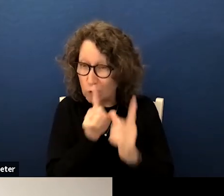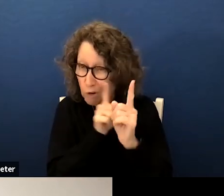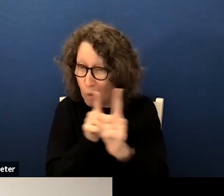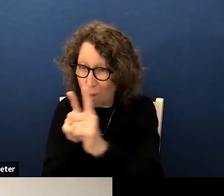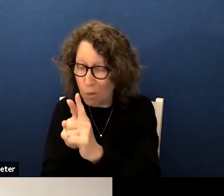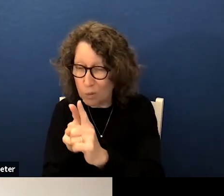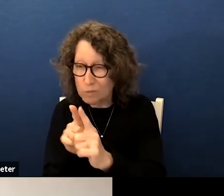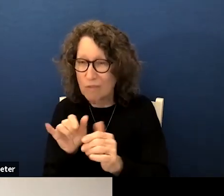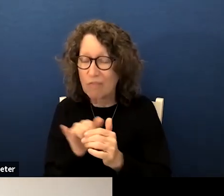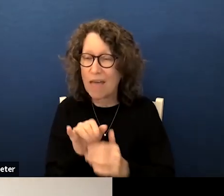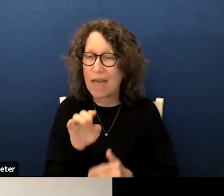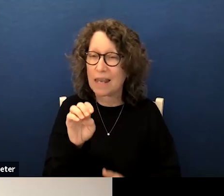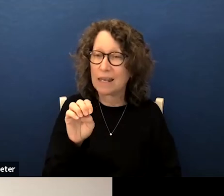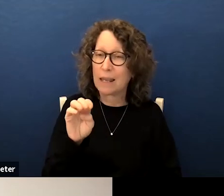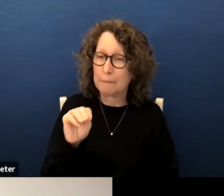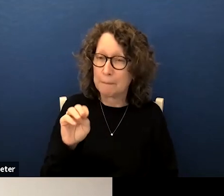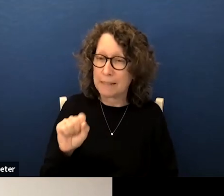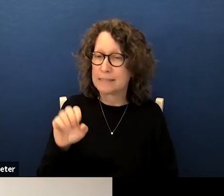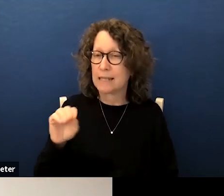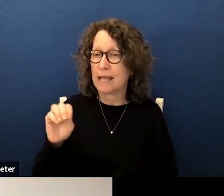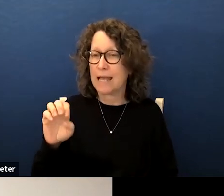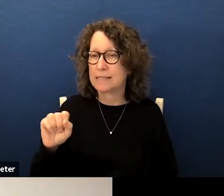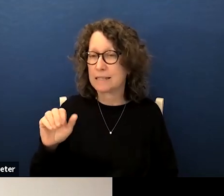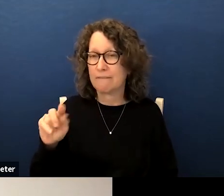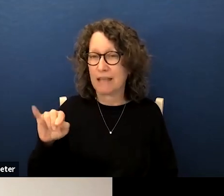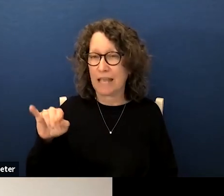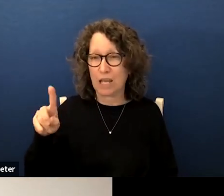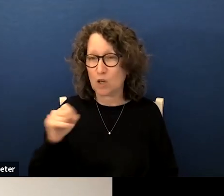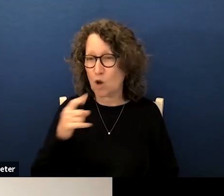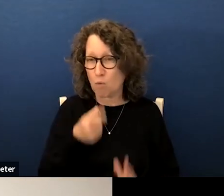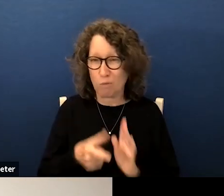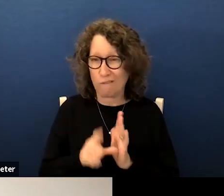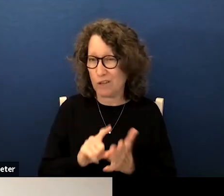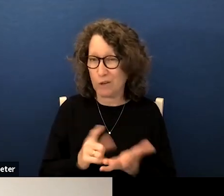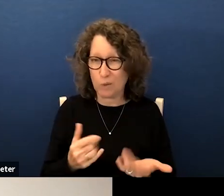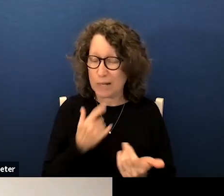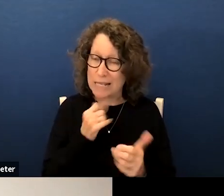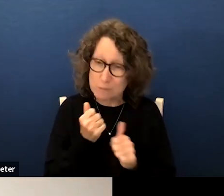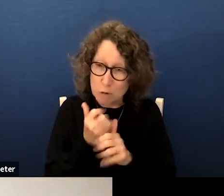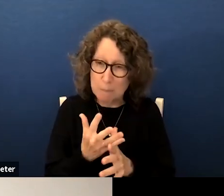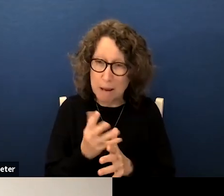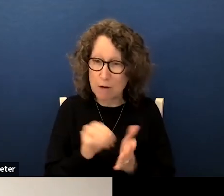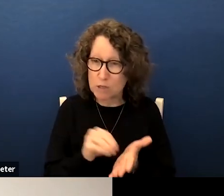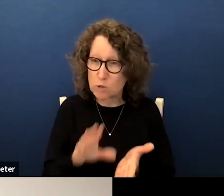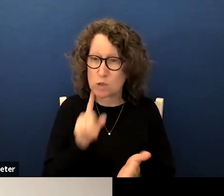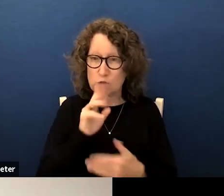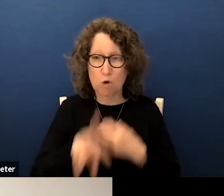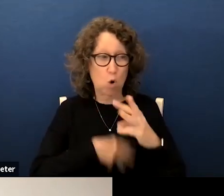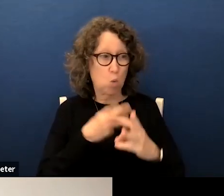escobedo reviewed at the beginning it's preparing students for a world that's yet to be created